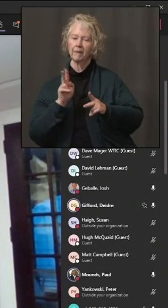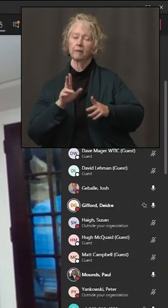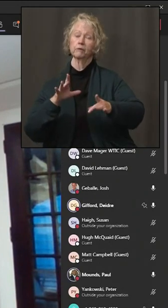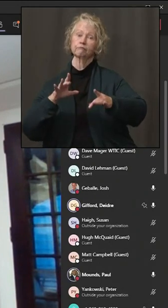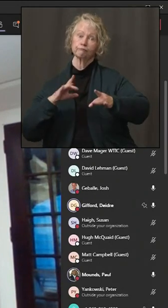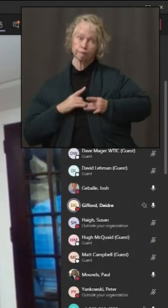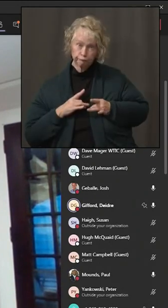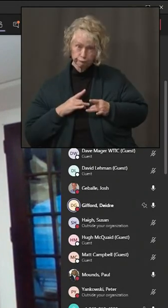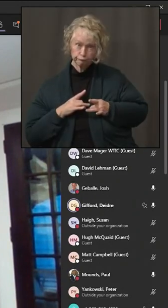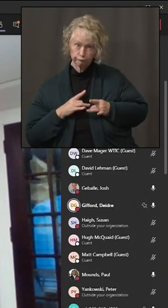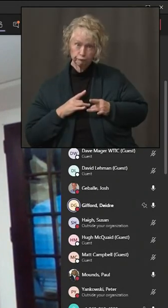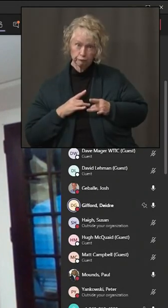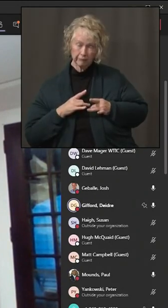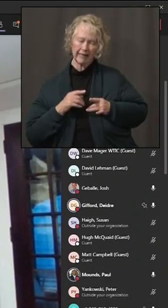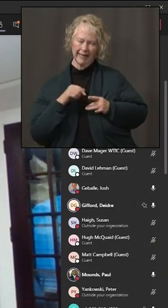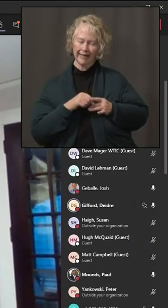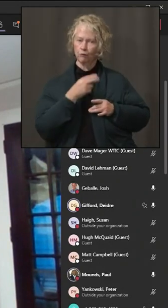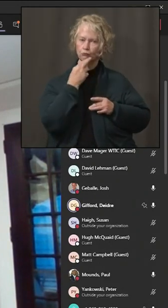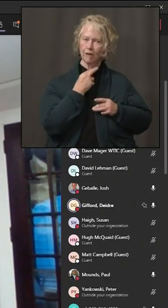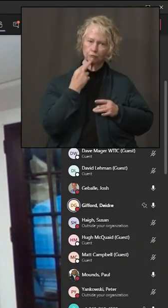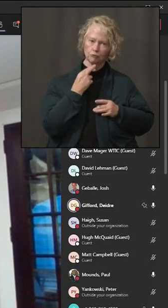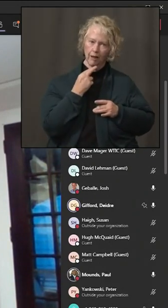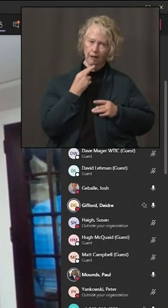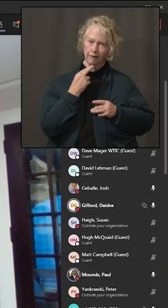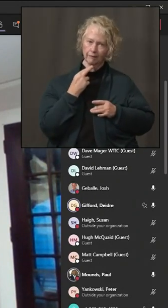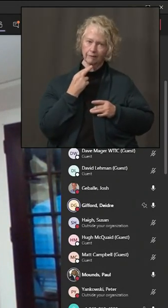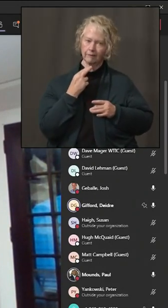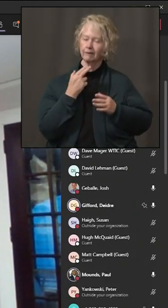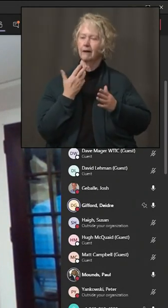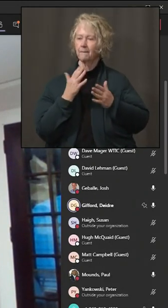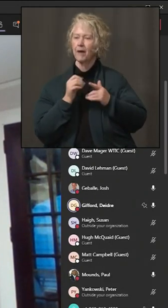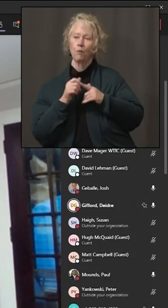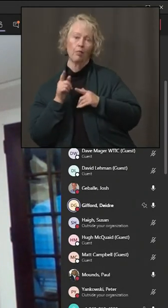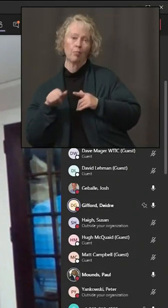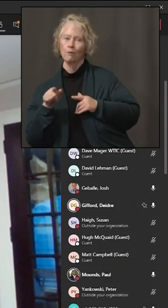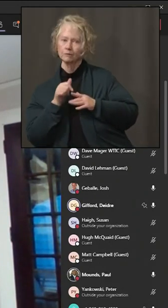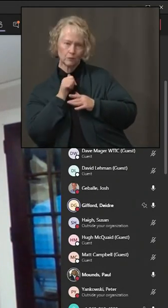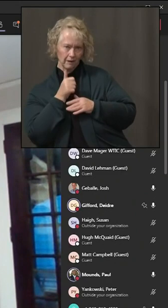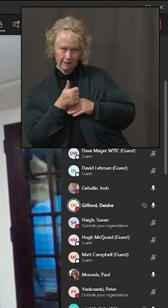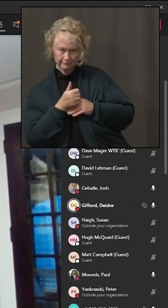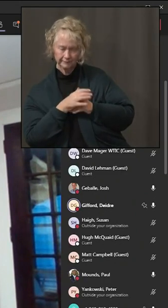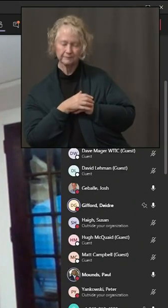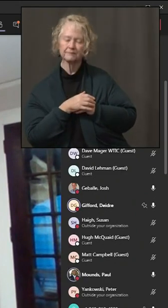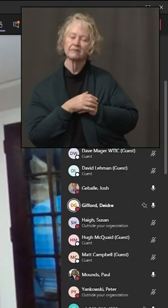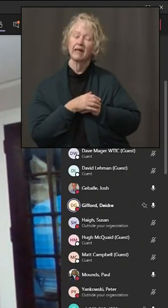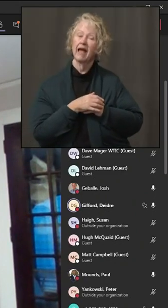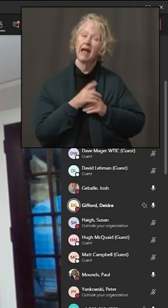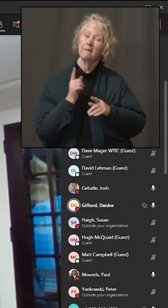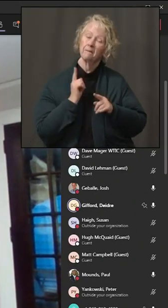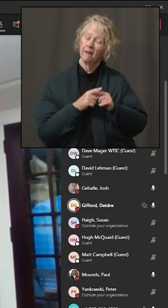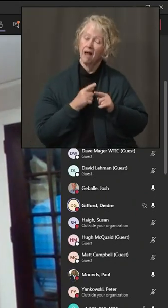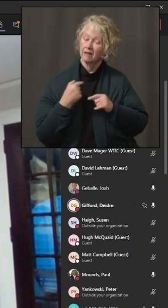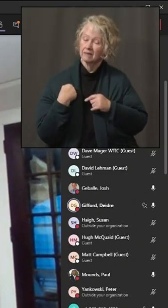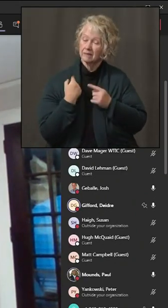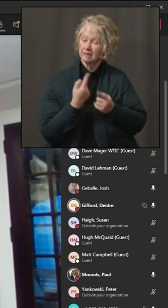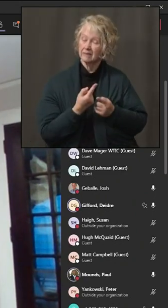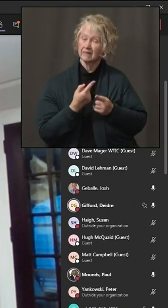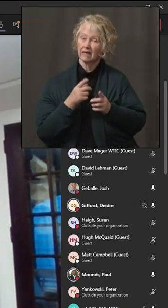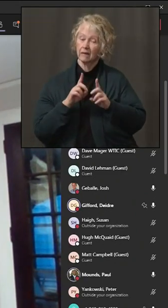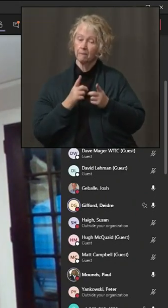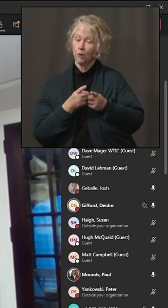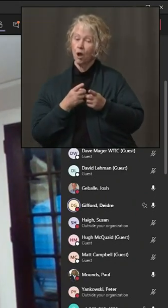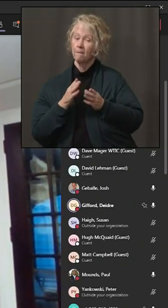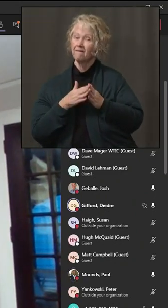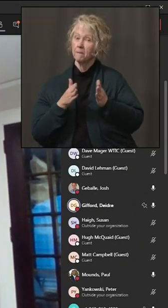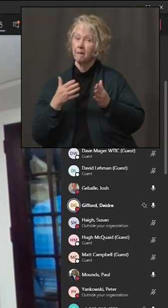had COVID compared to people that didn't have COVID. And finally, would say that over the last couple of months at the Department of Public Health, we've been